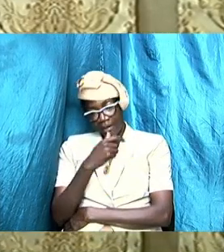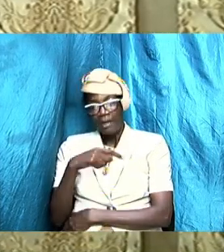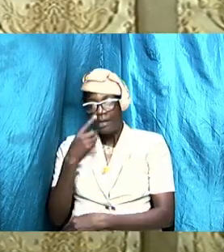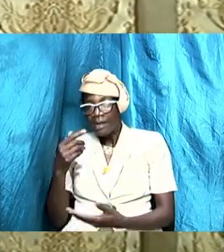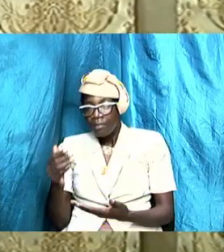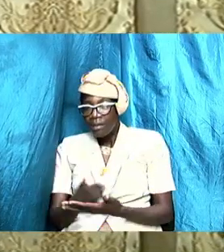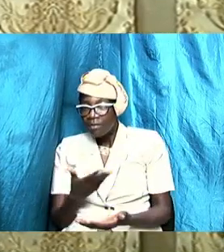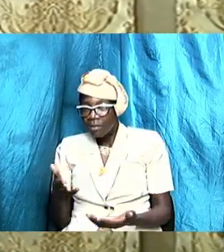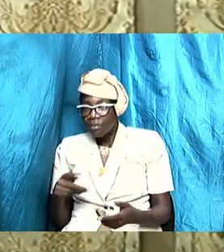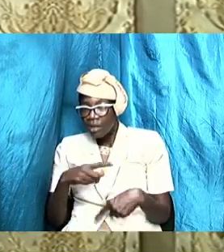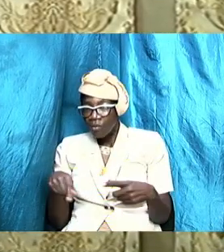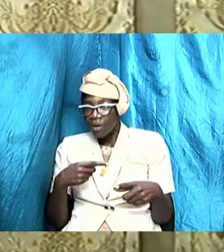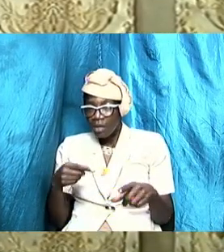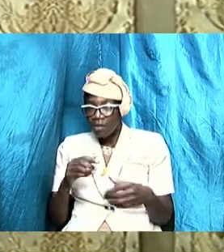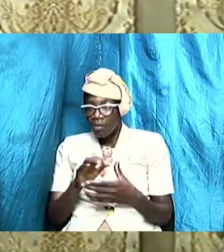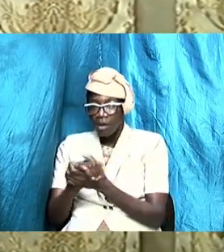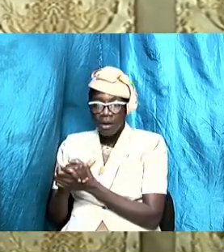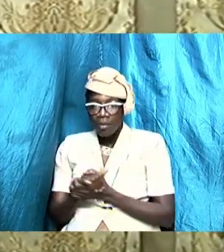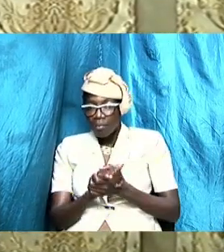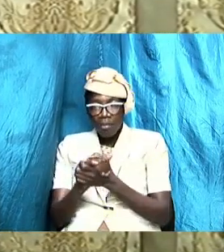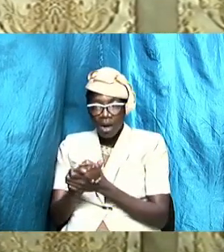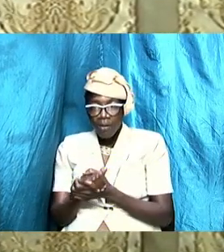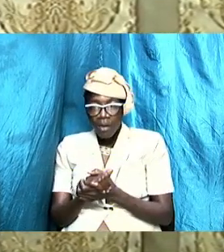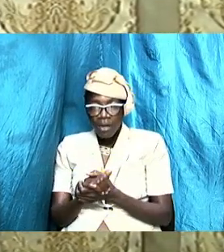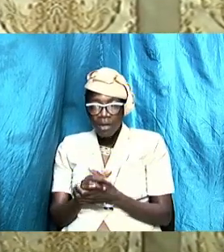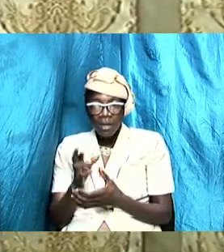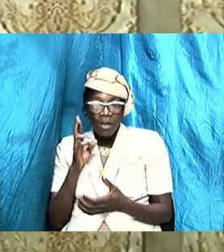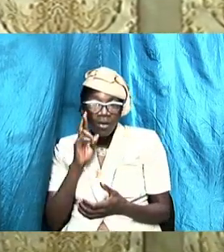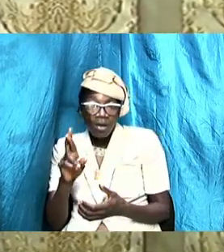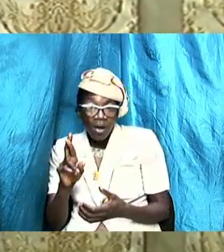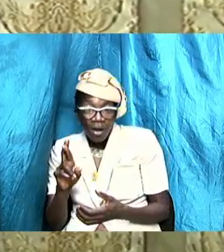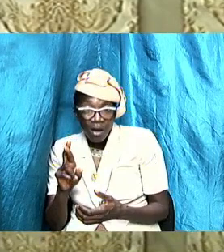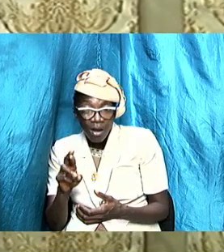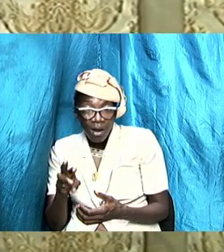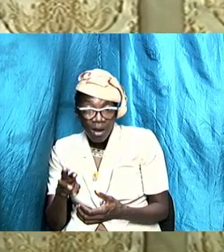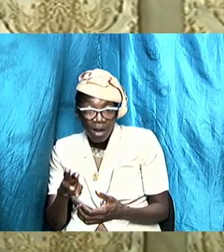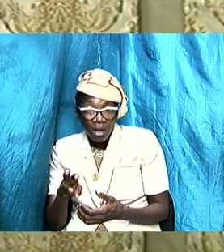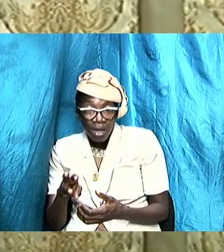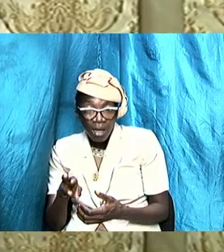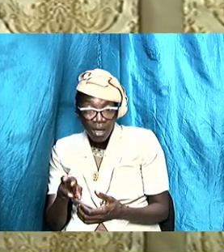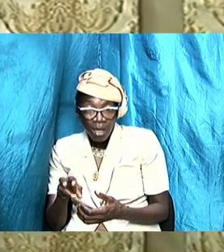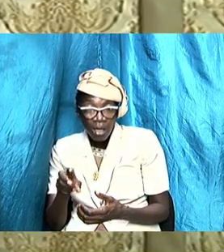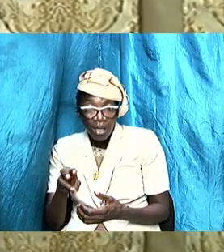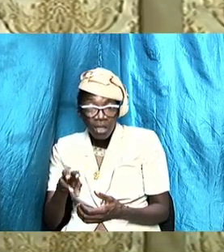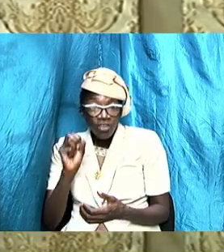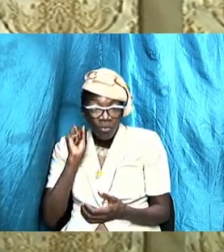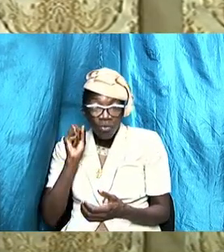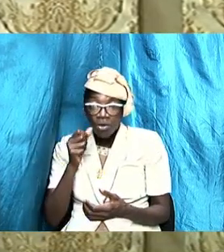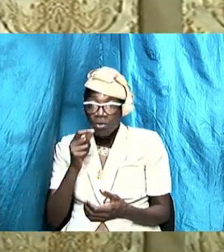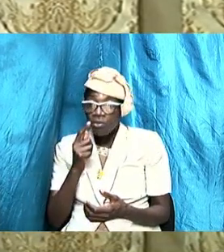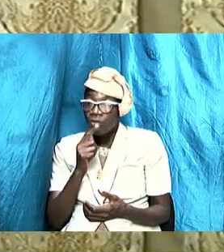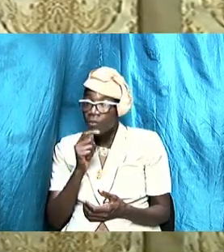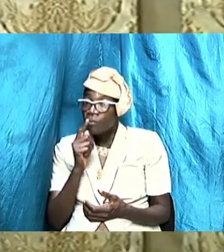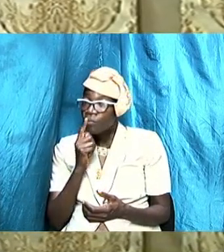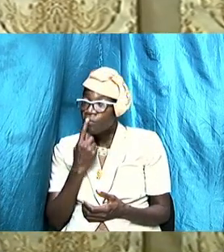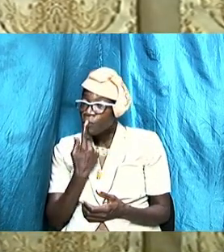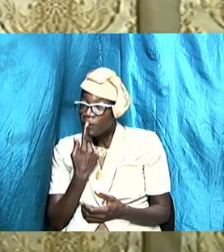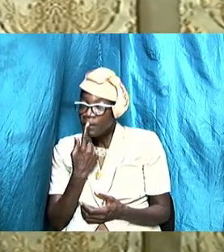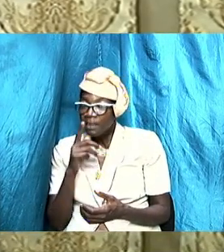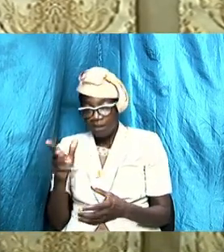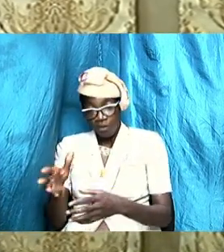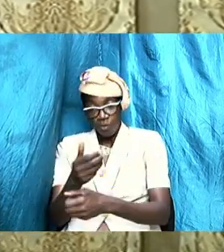when you got married to her wasn't she of the quiet type and you were attracted to the quietness